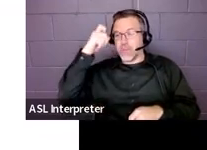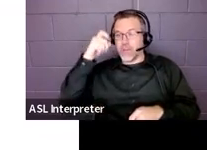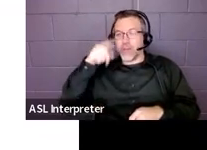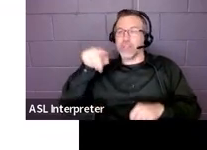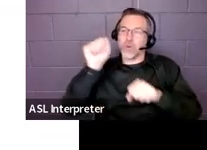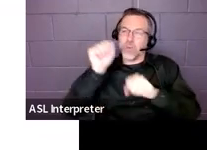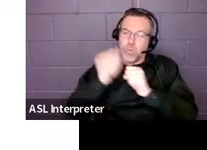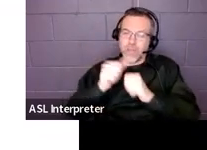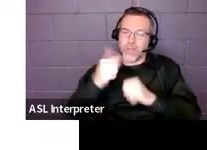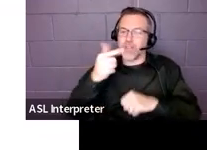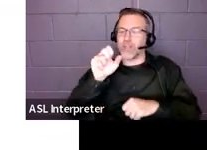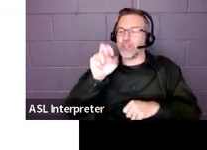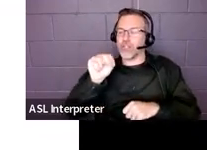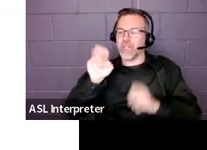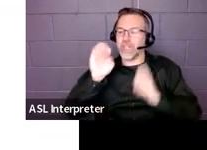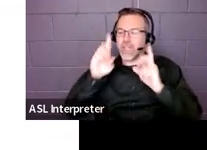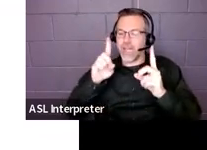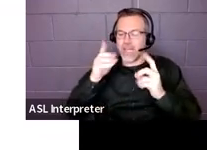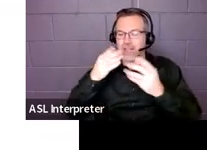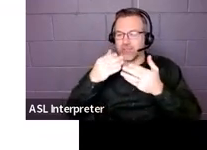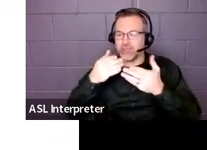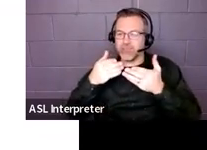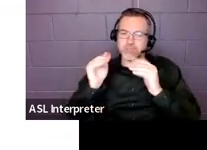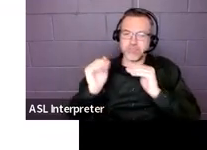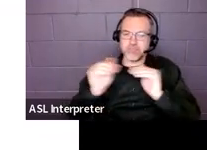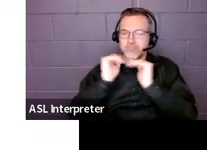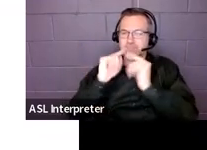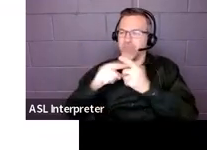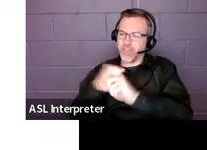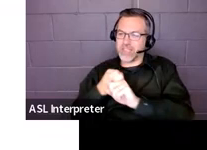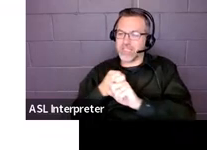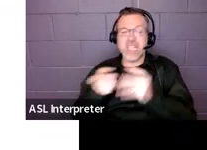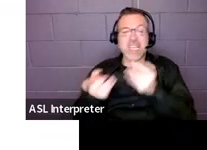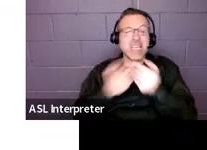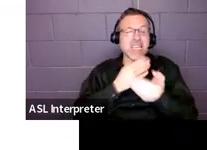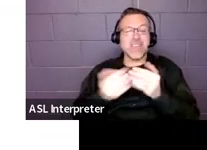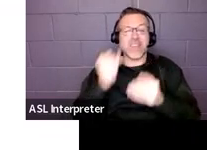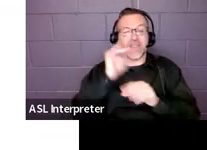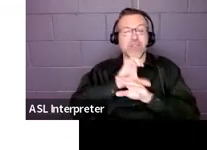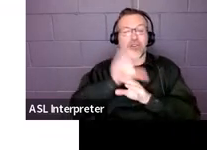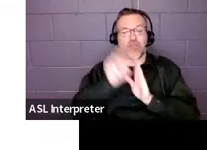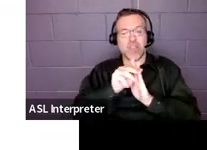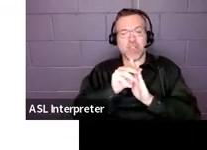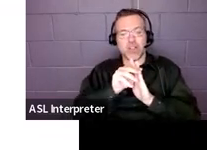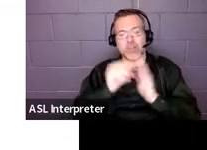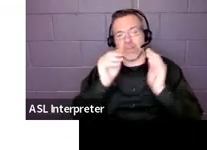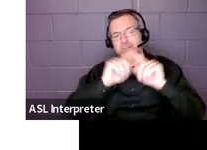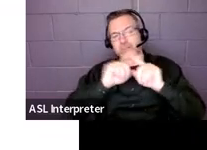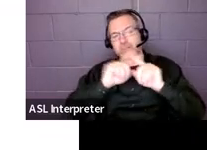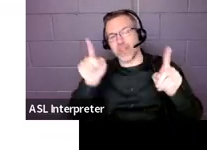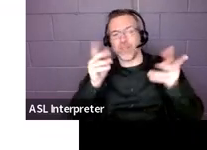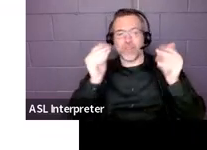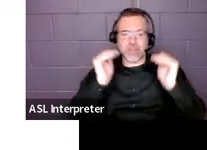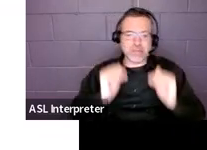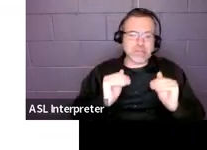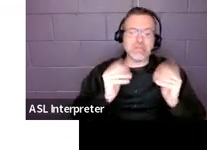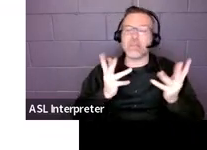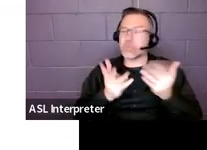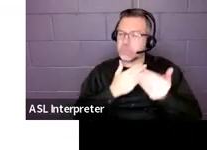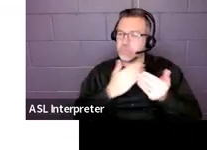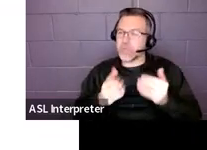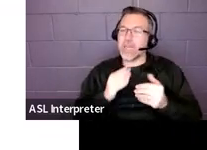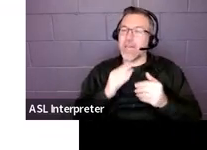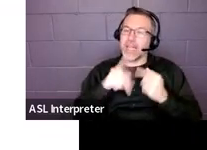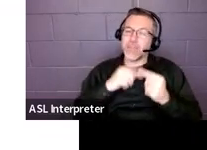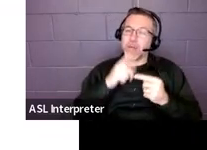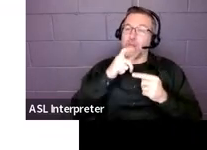peers, even if they have a modified curriculum, or they've got lots of accommodations, it's about who they're with